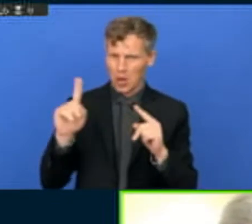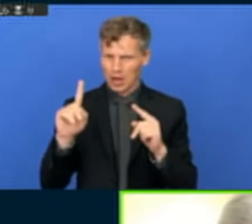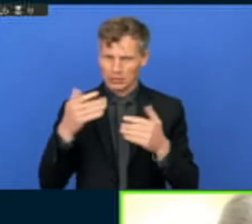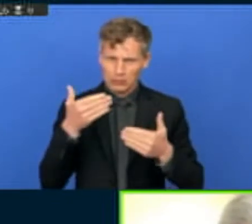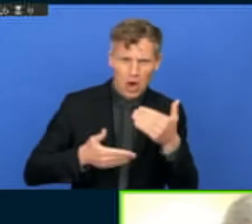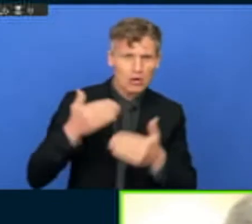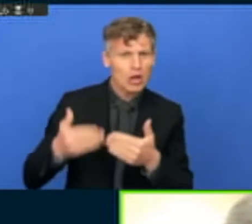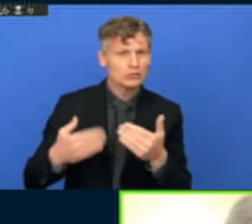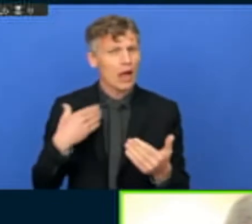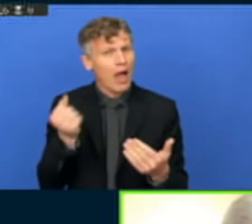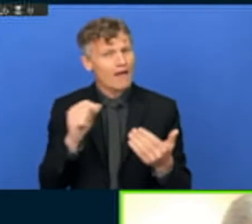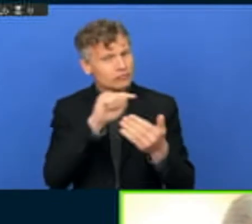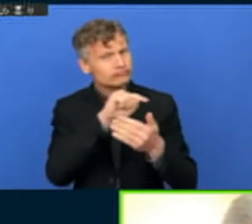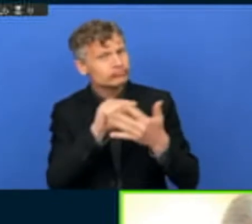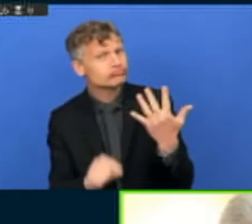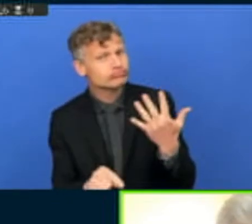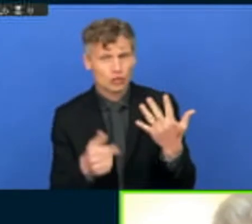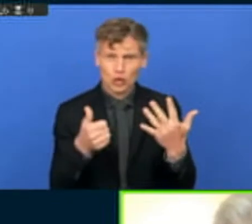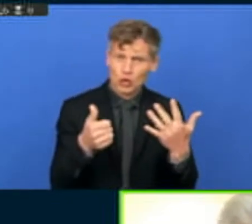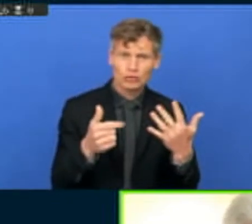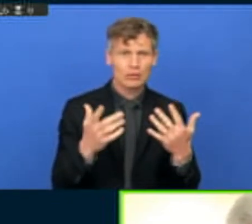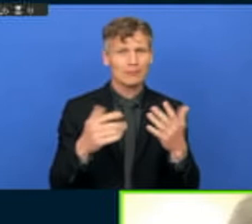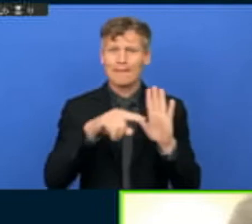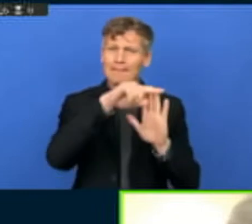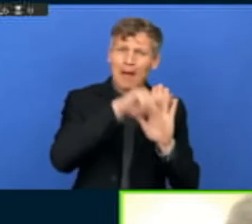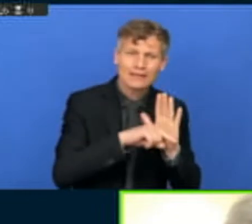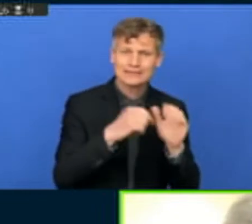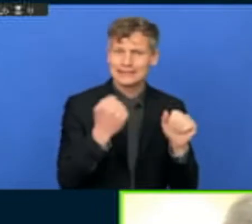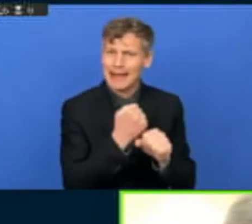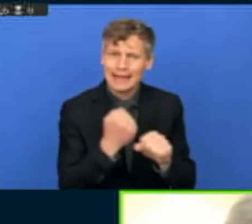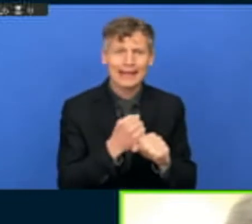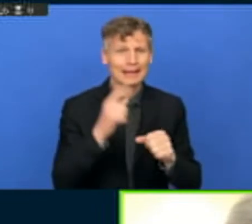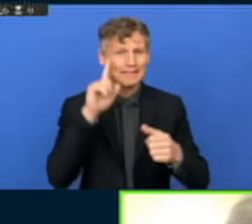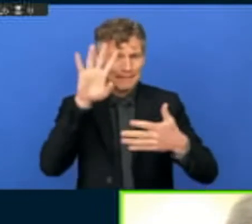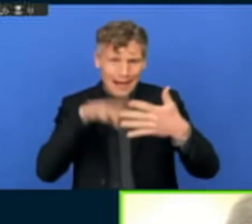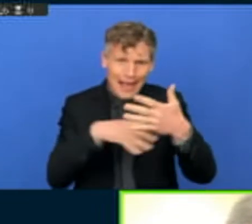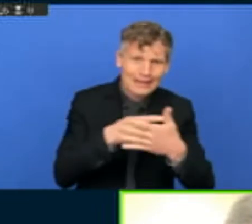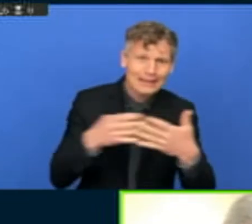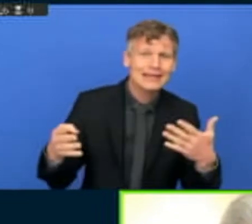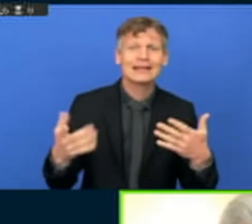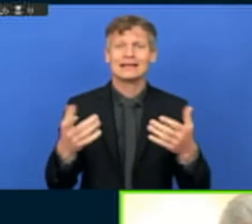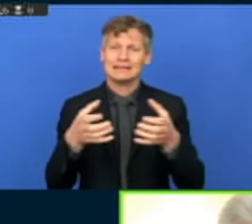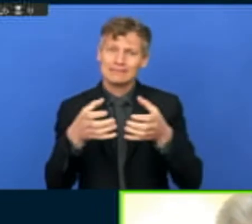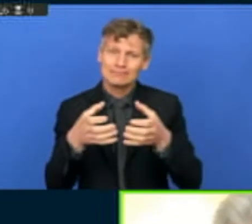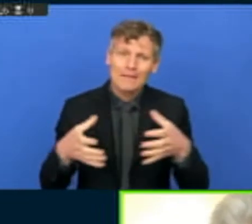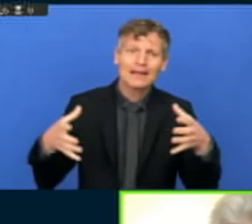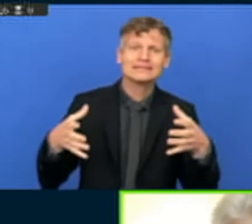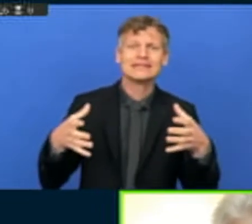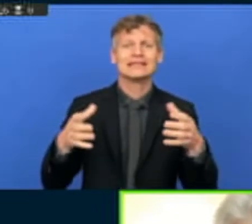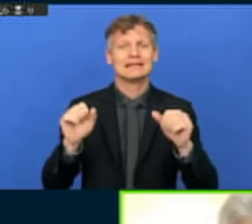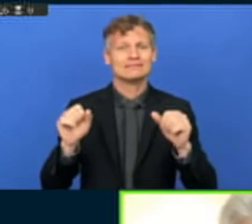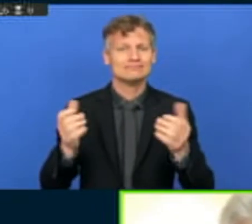terms of policy-making, planning, capacity development, and financing, but also not